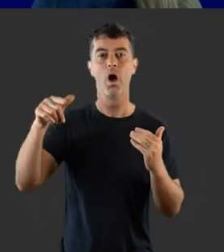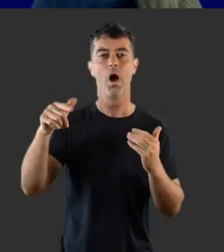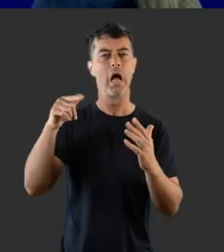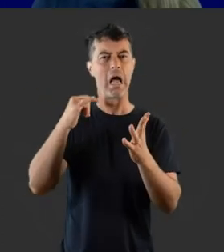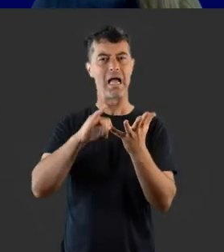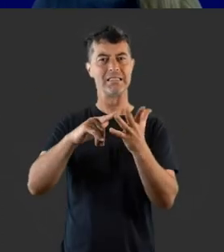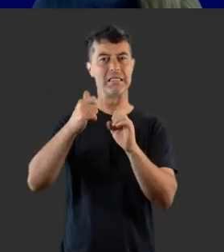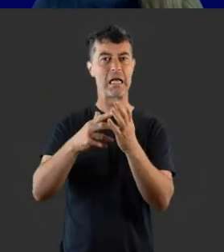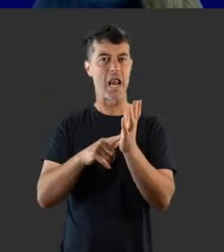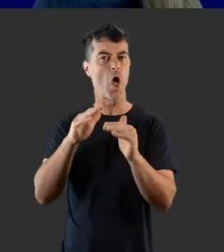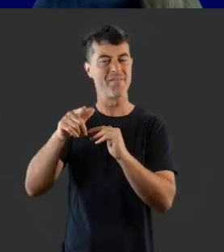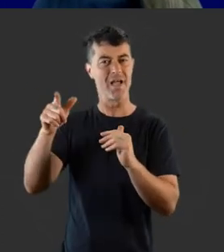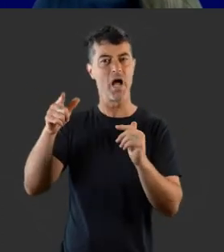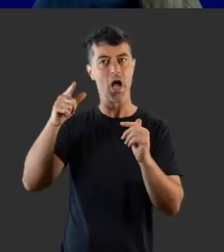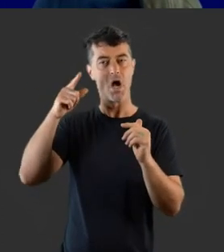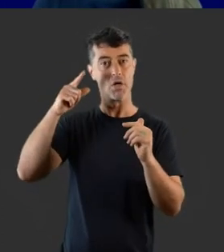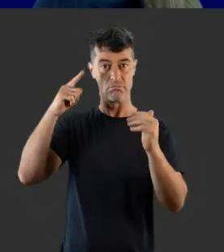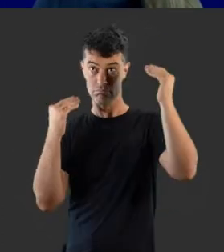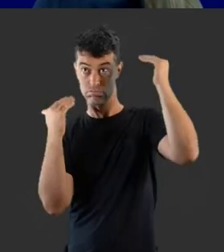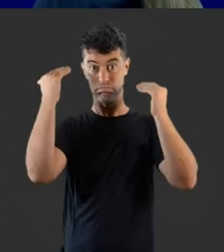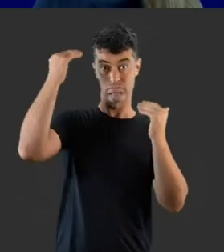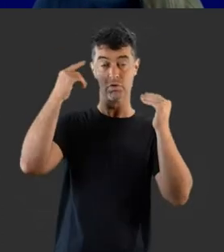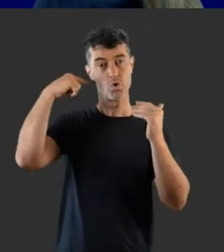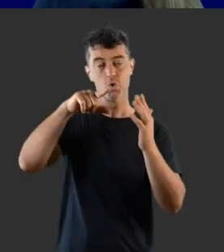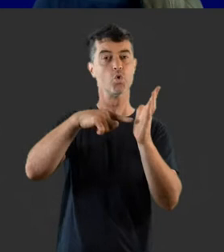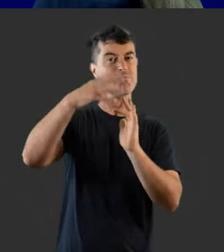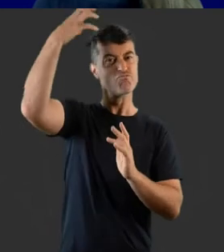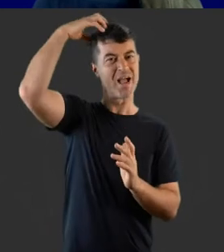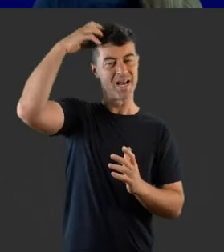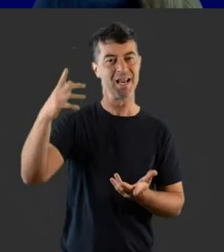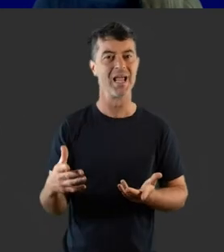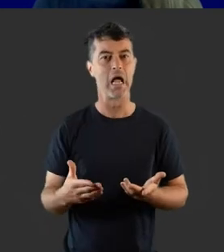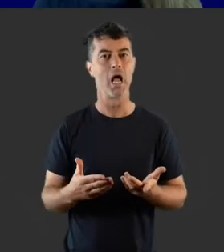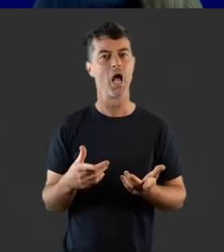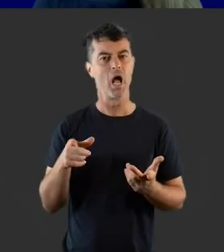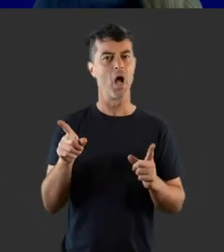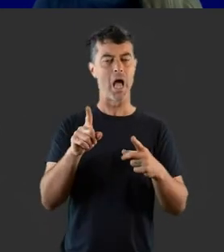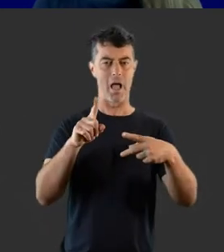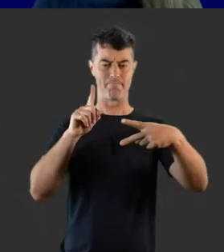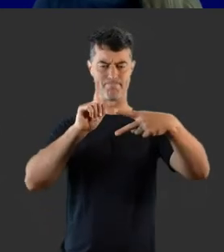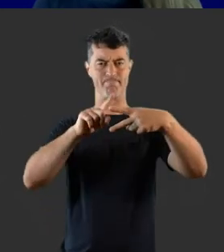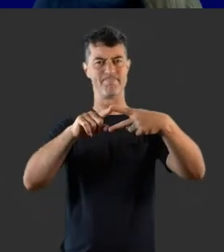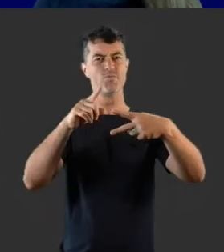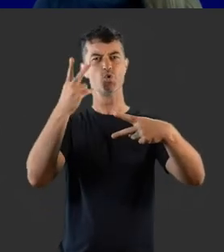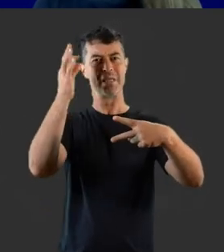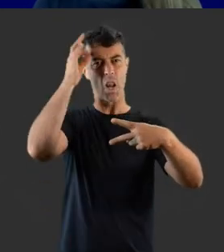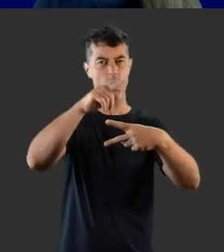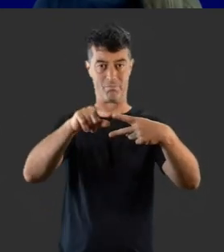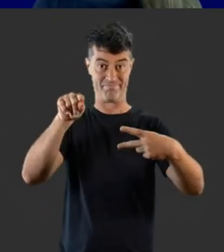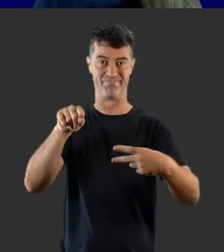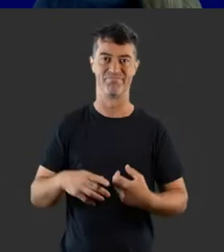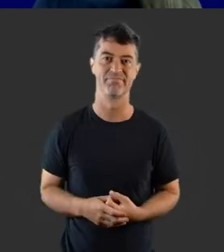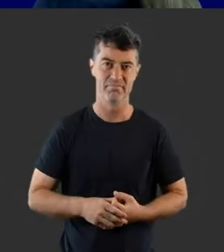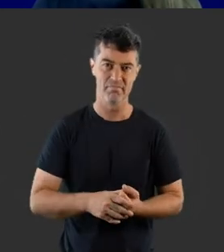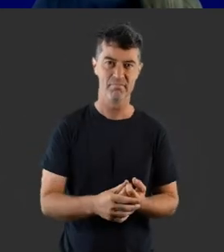Signals about the fluid levels in the canals travels along the vestibular nerve to the brain, pictured here as the upper of the two